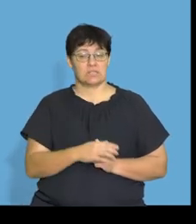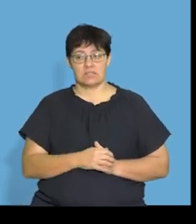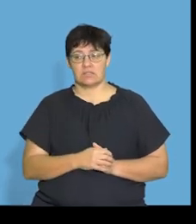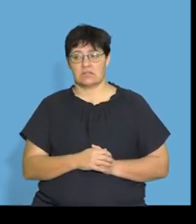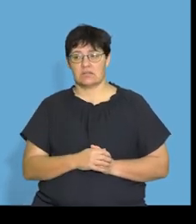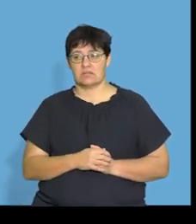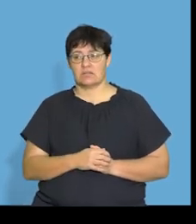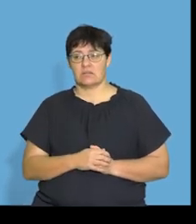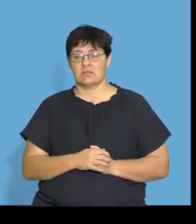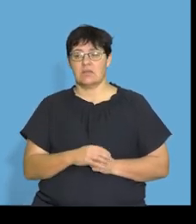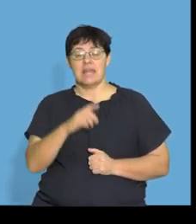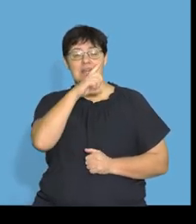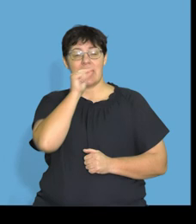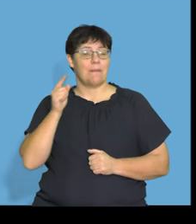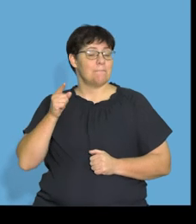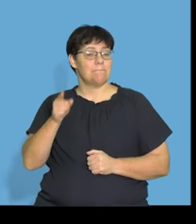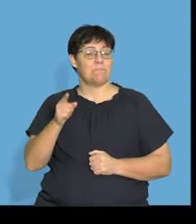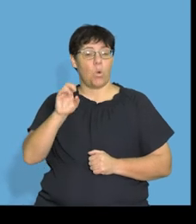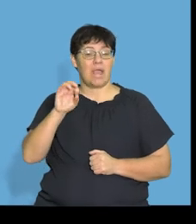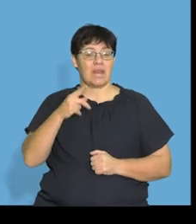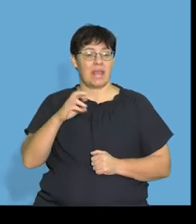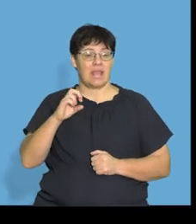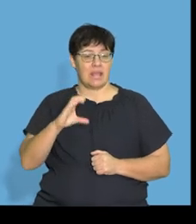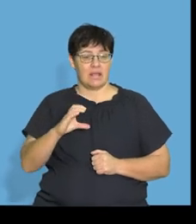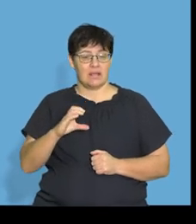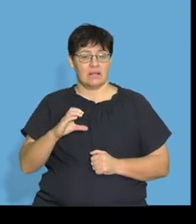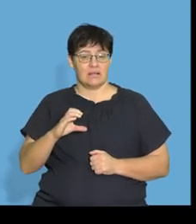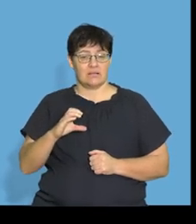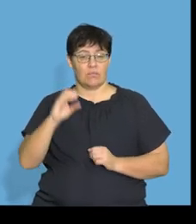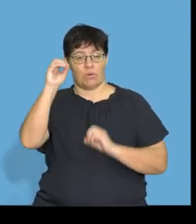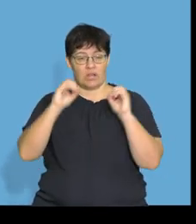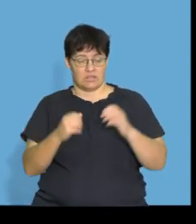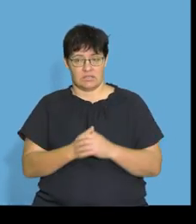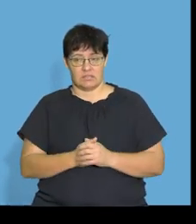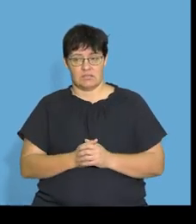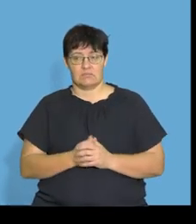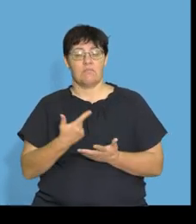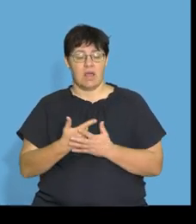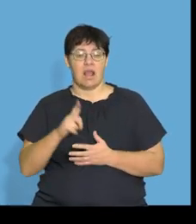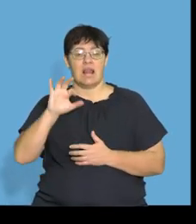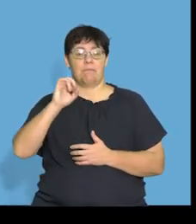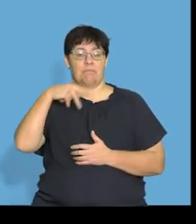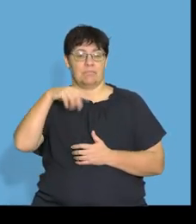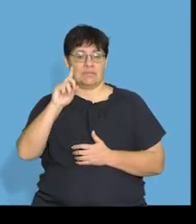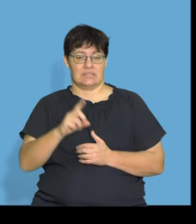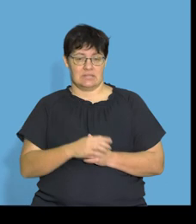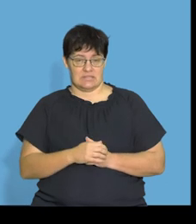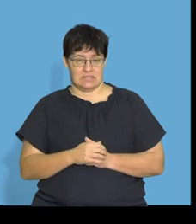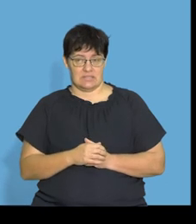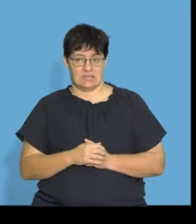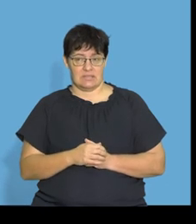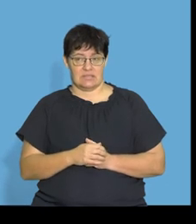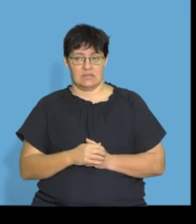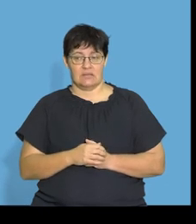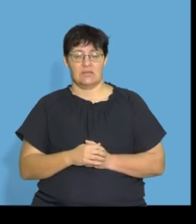what is the name of this organic molecule? Guys, let's go for lipid, because that is